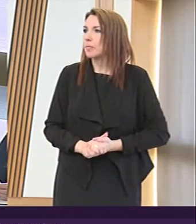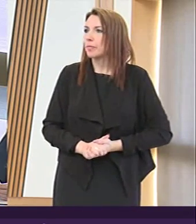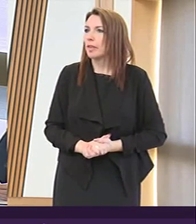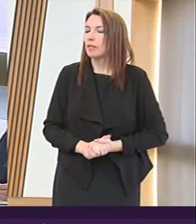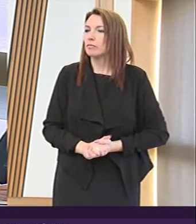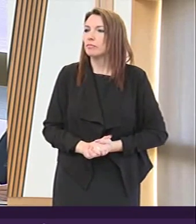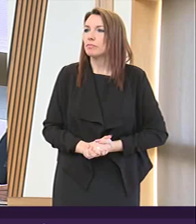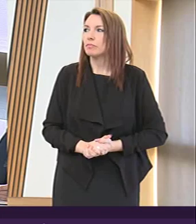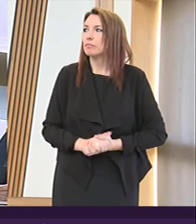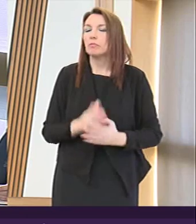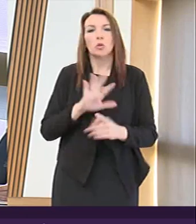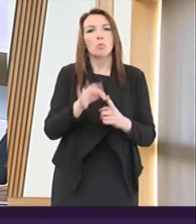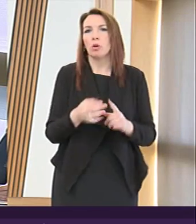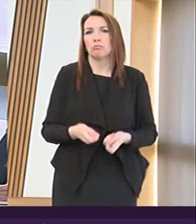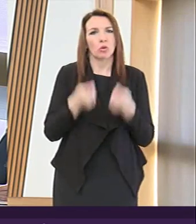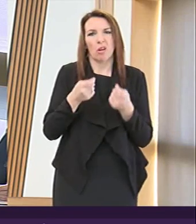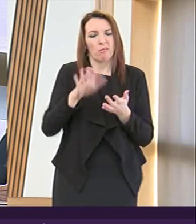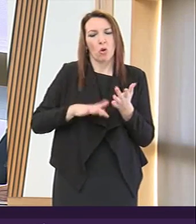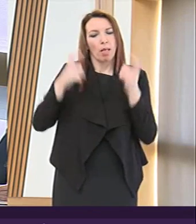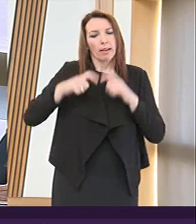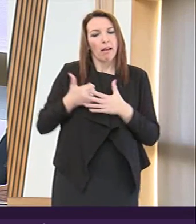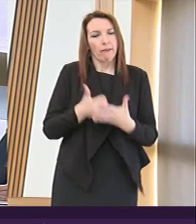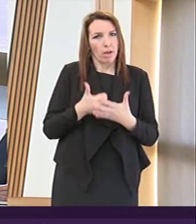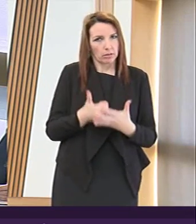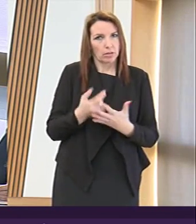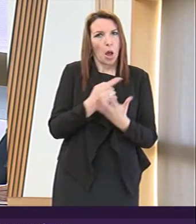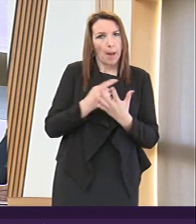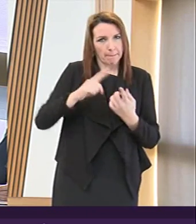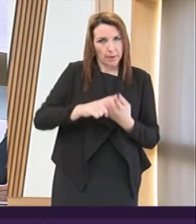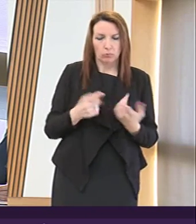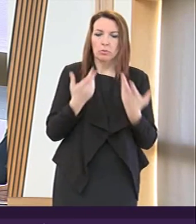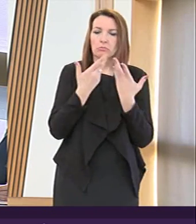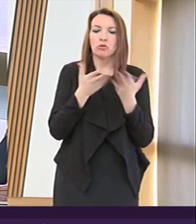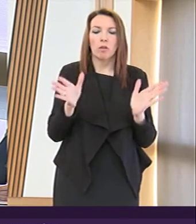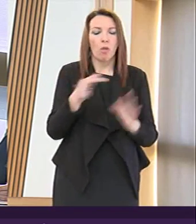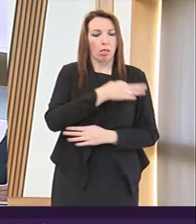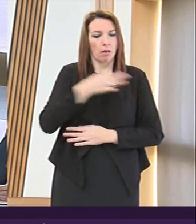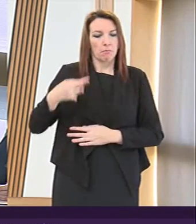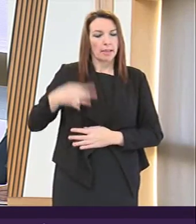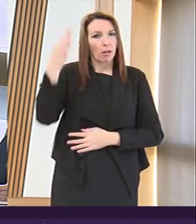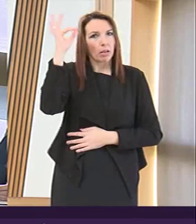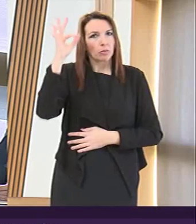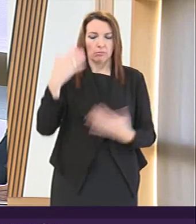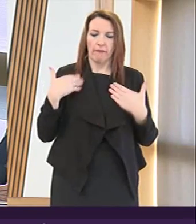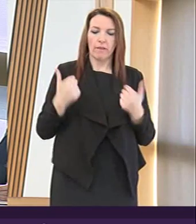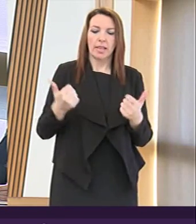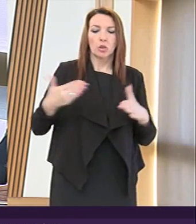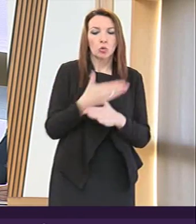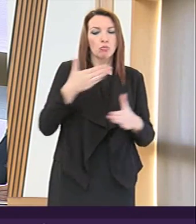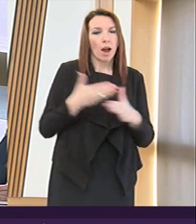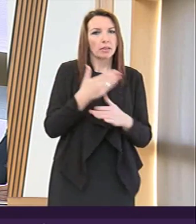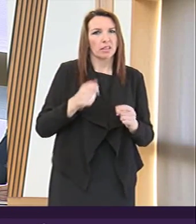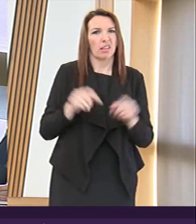No points have been raised by our legal advisers on the General Medical Council Fitness to Practice and